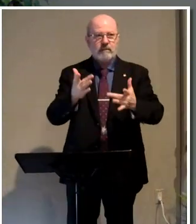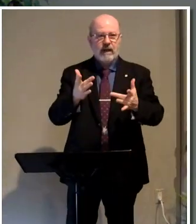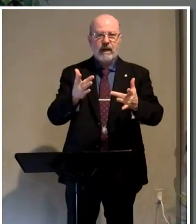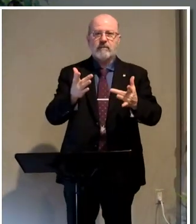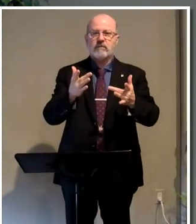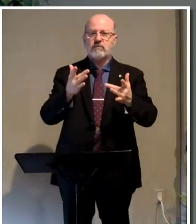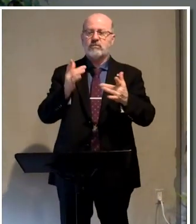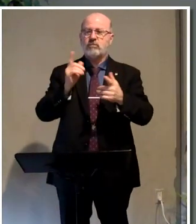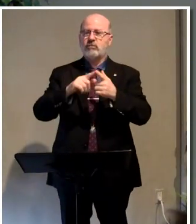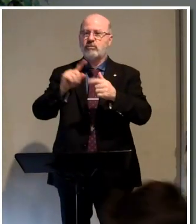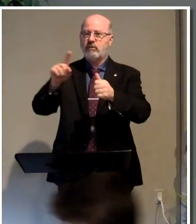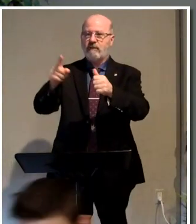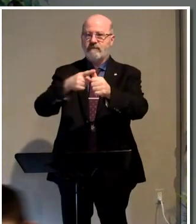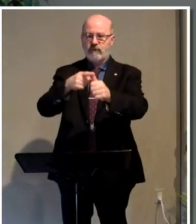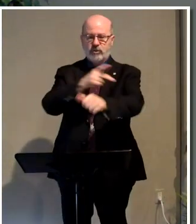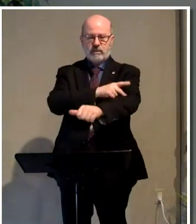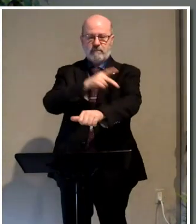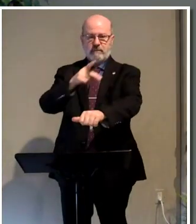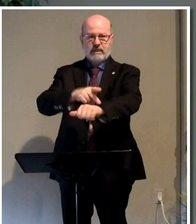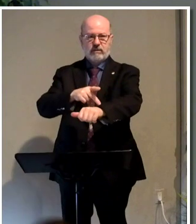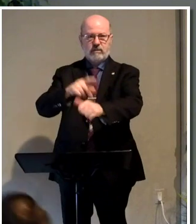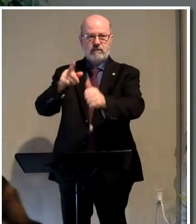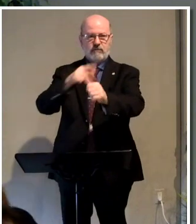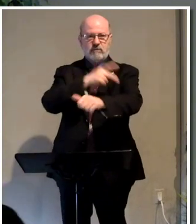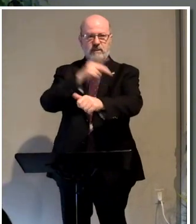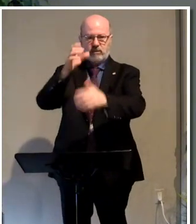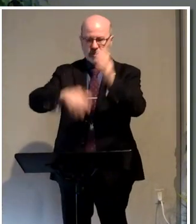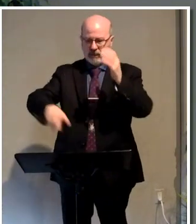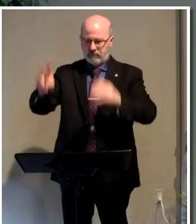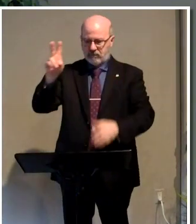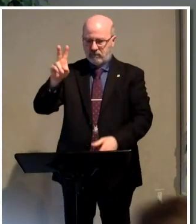further ado to First Peter, chapter two.